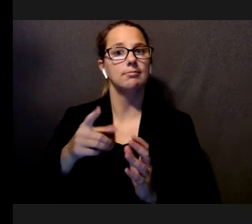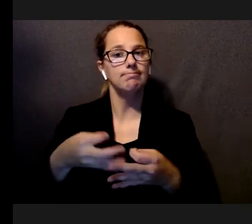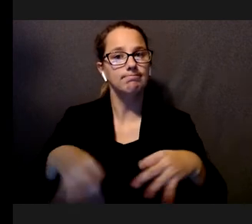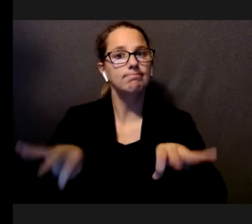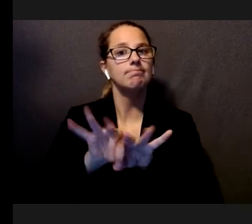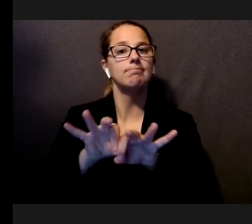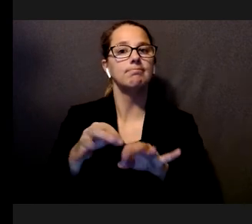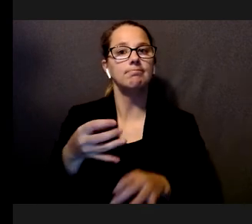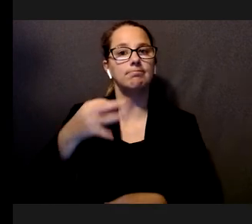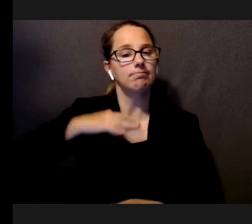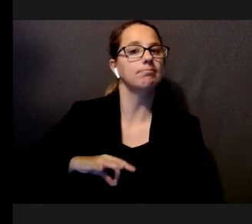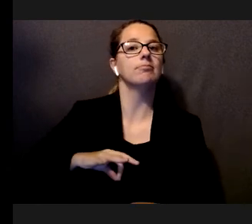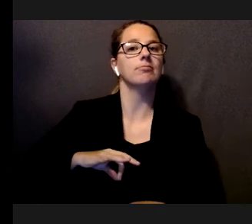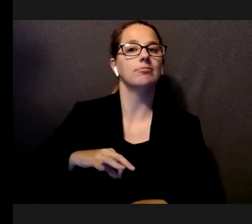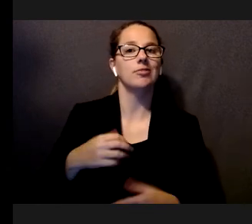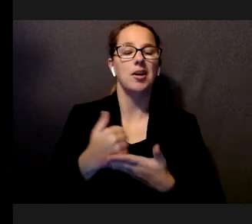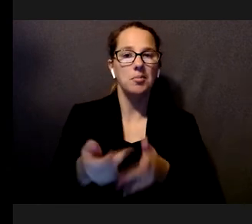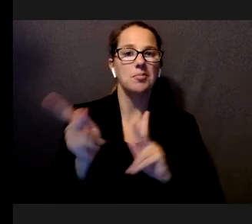with a product search task.